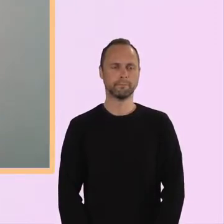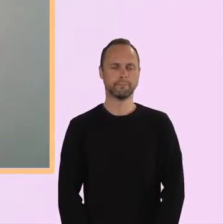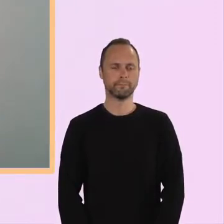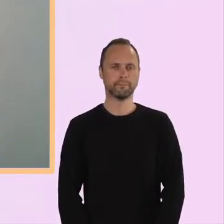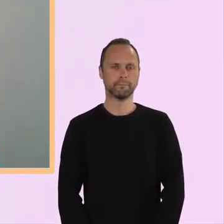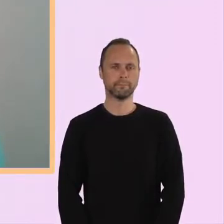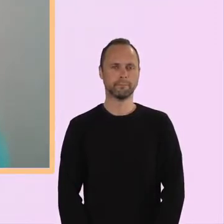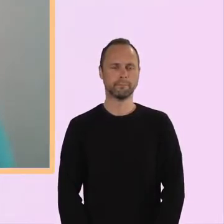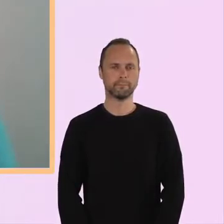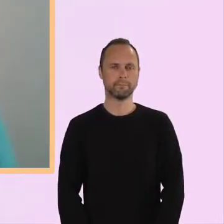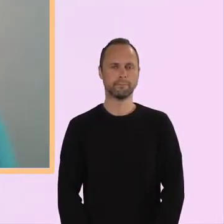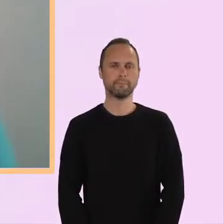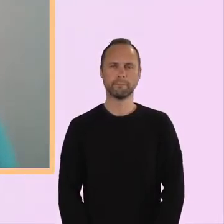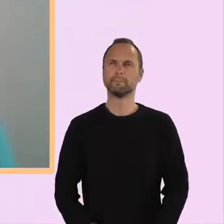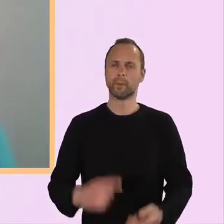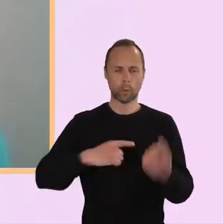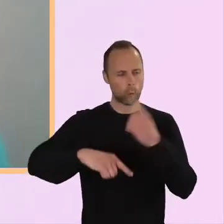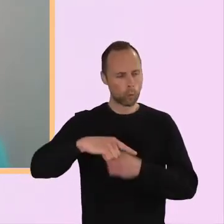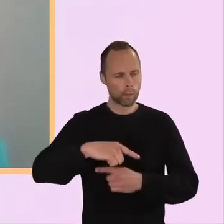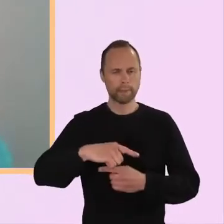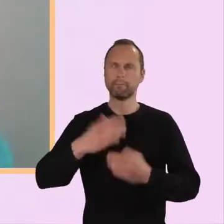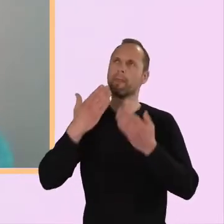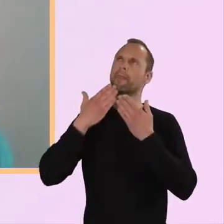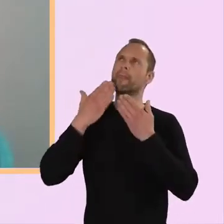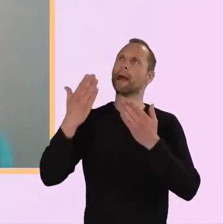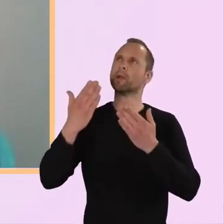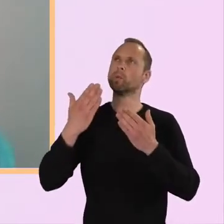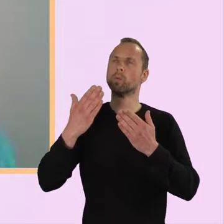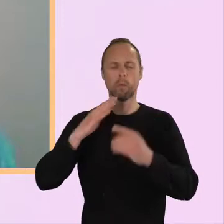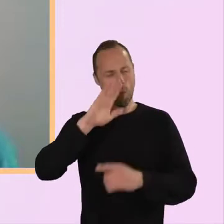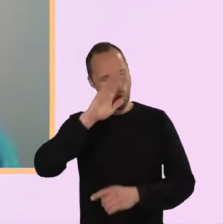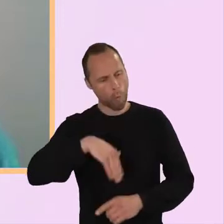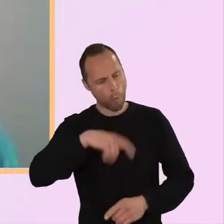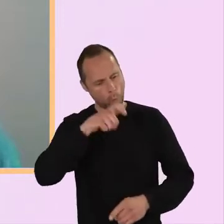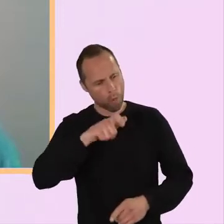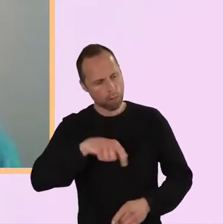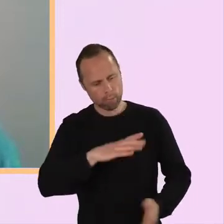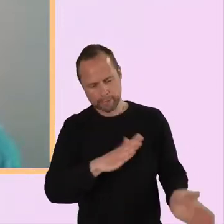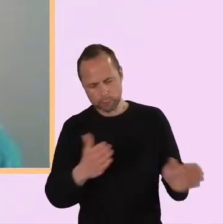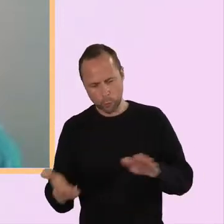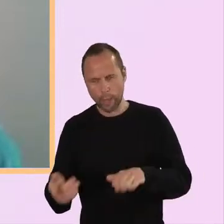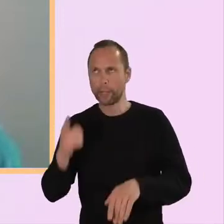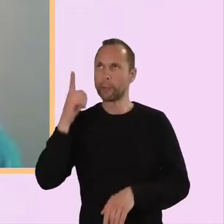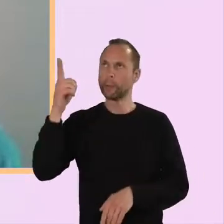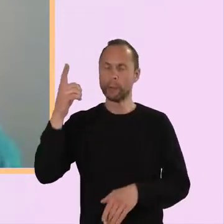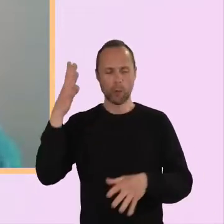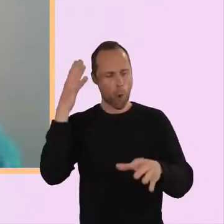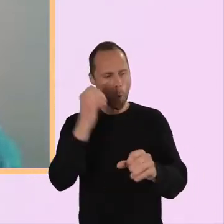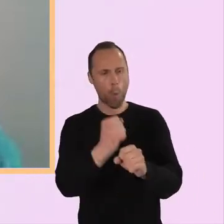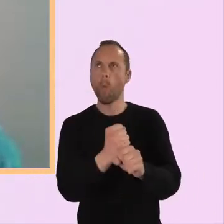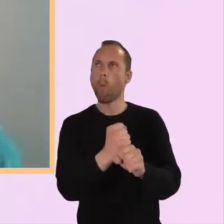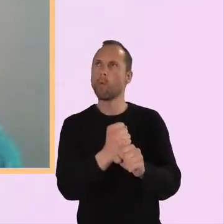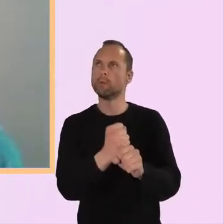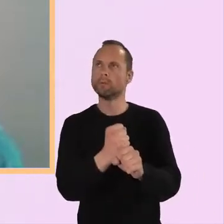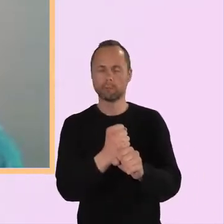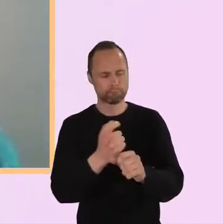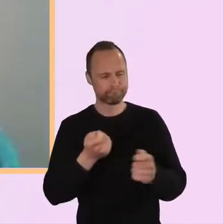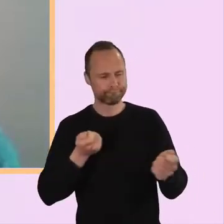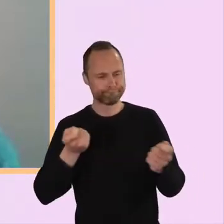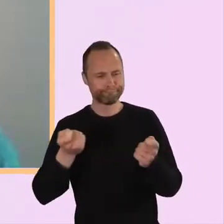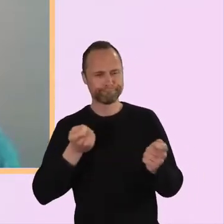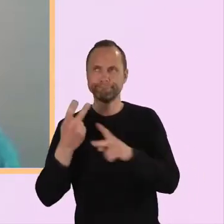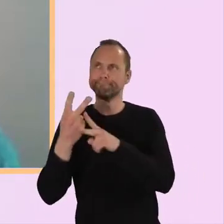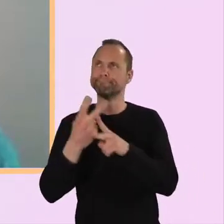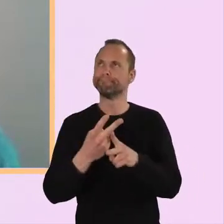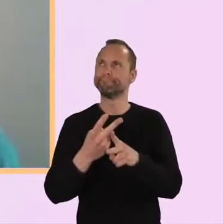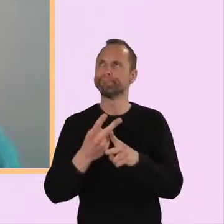And we give you thanks that all these are held in your hands, life and